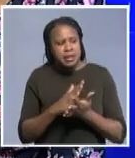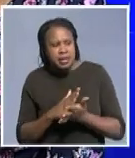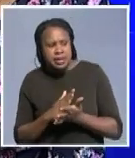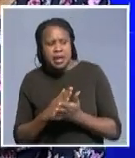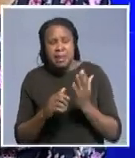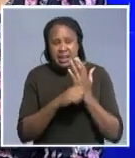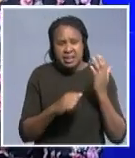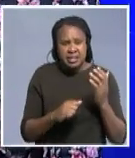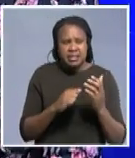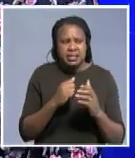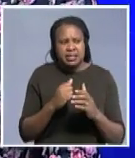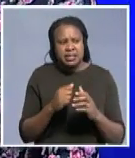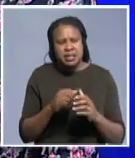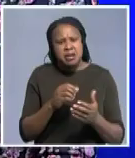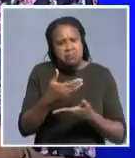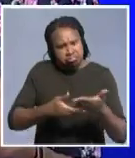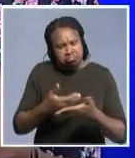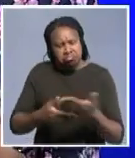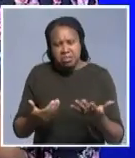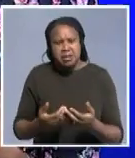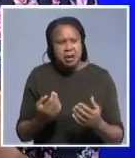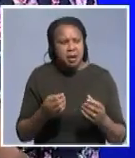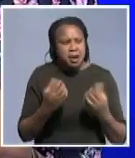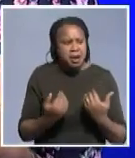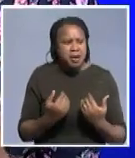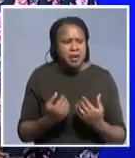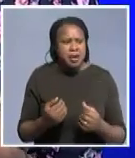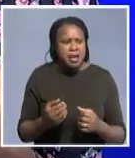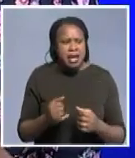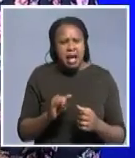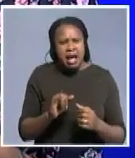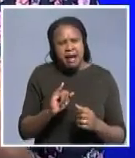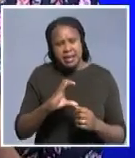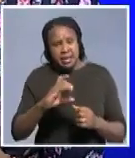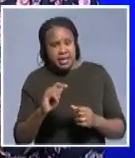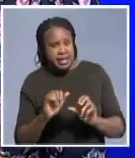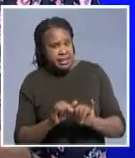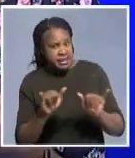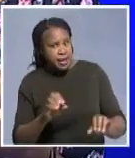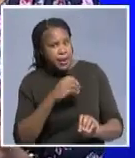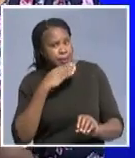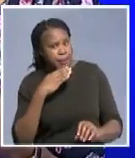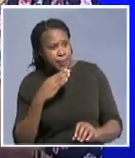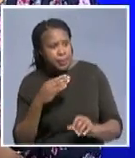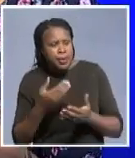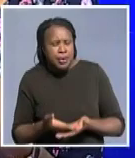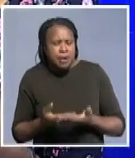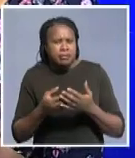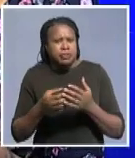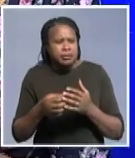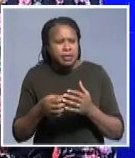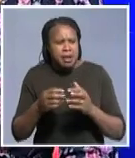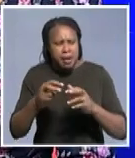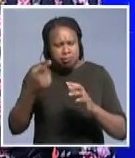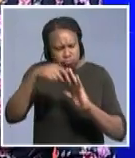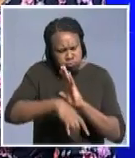tax administration are still on a manual system so which not necessarily they don't have the ICT system that allows them to actually extract mine and